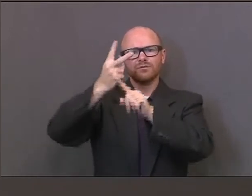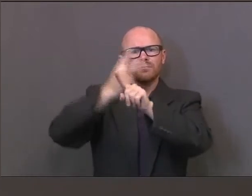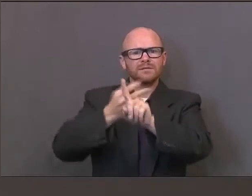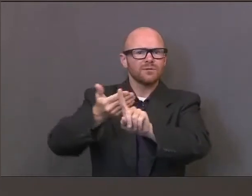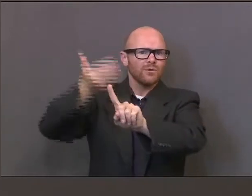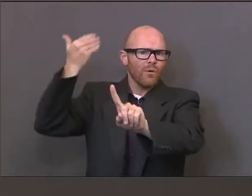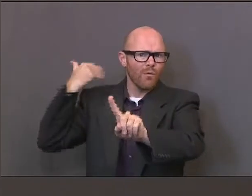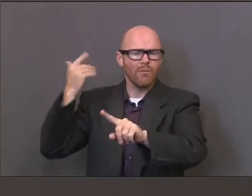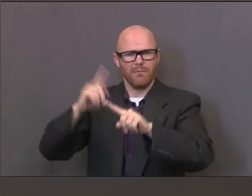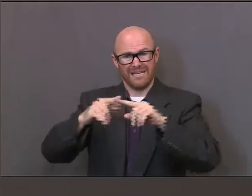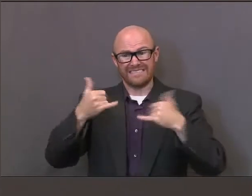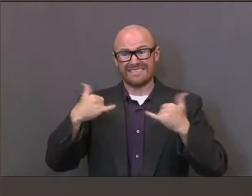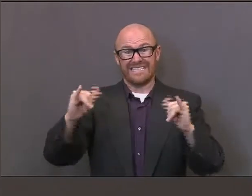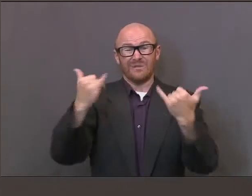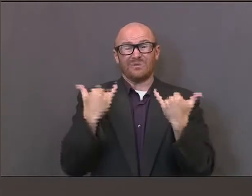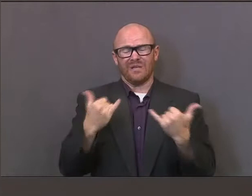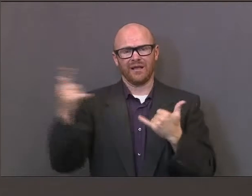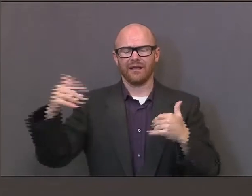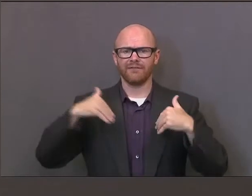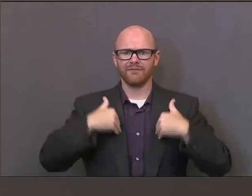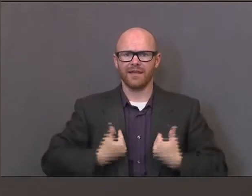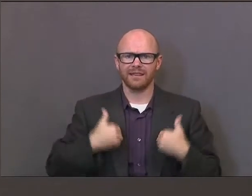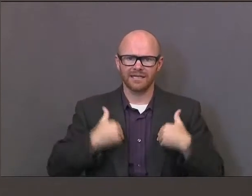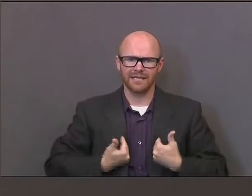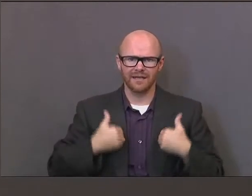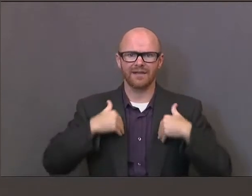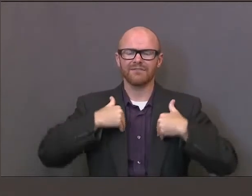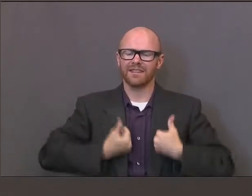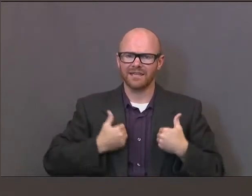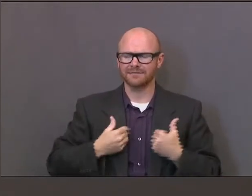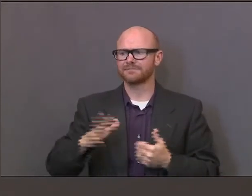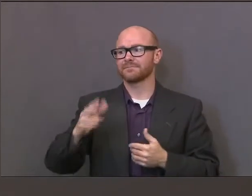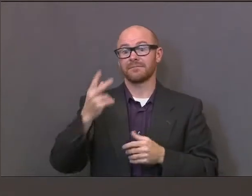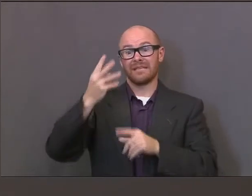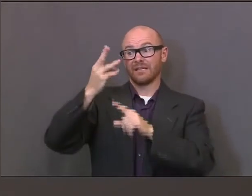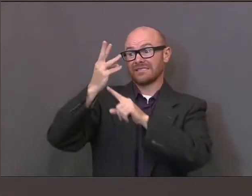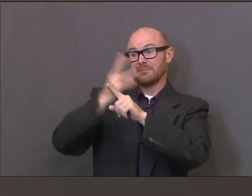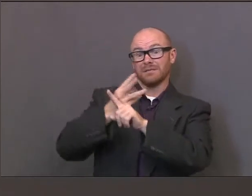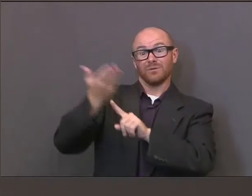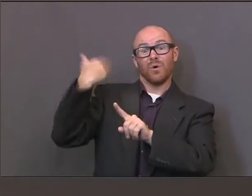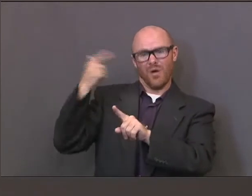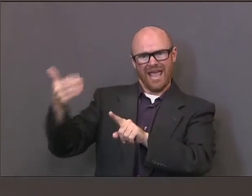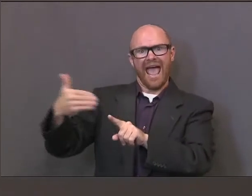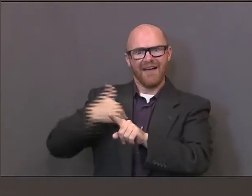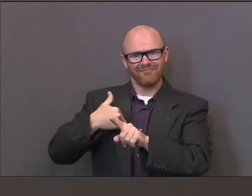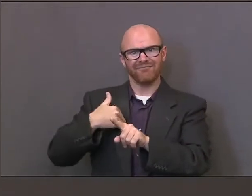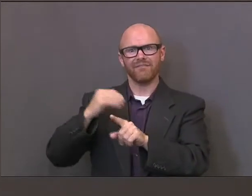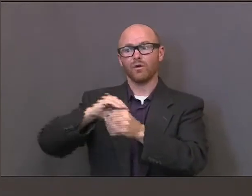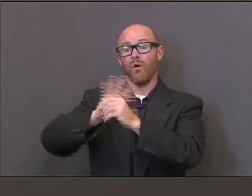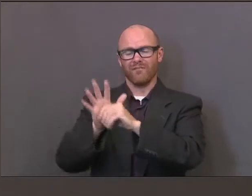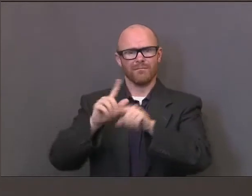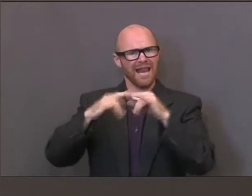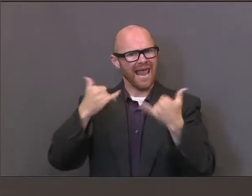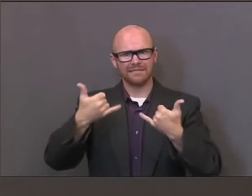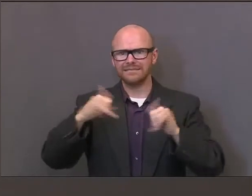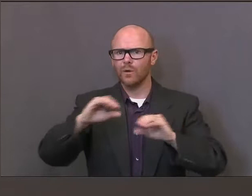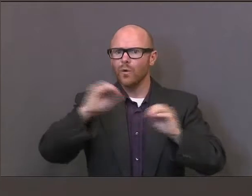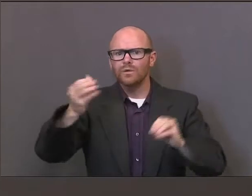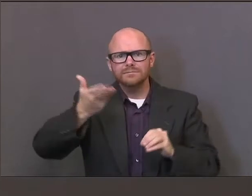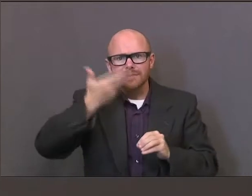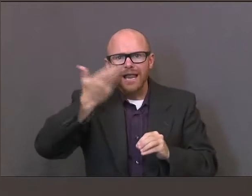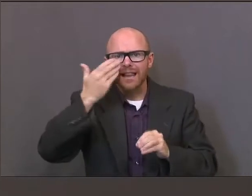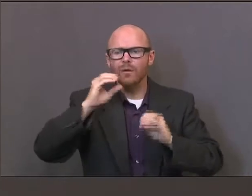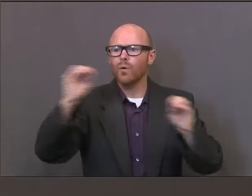back their sense of smell or their sense of taste, you know, two to three months later. We don't know what the long-term